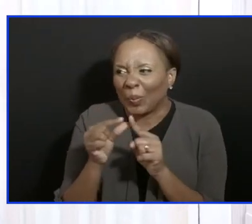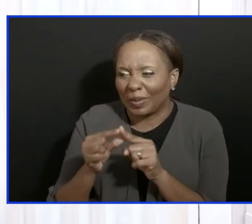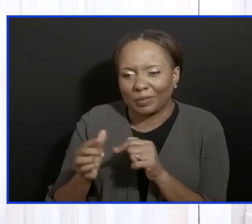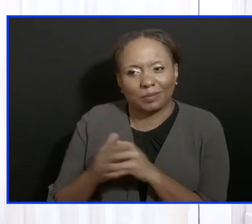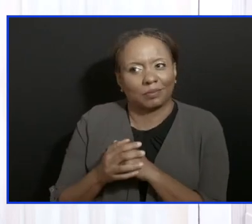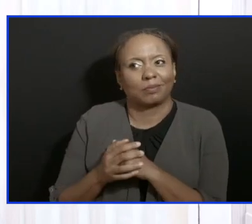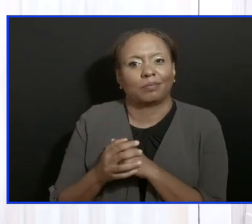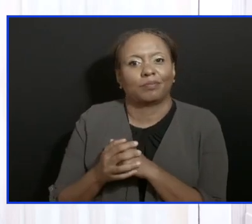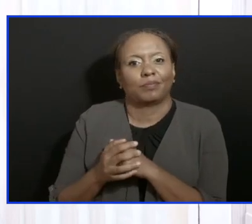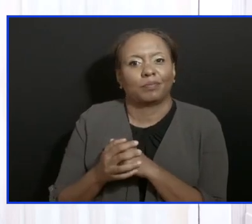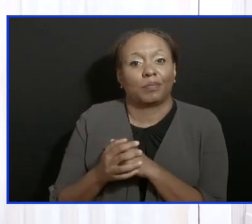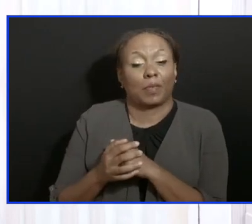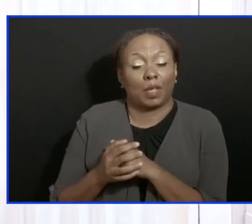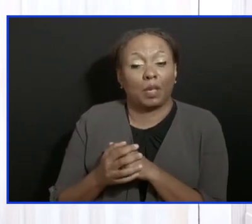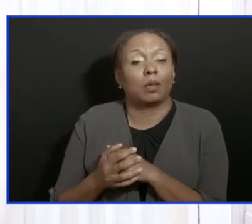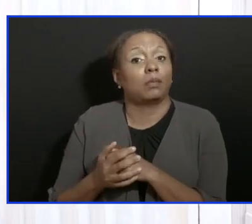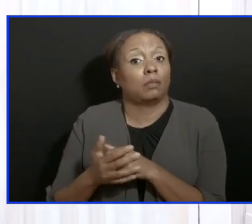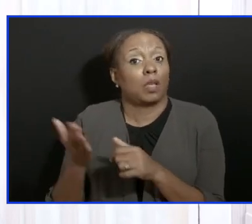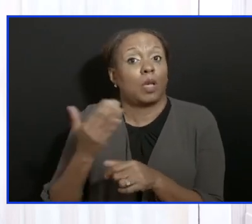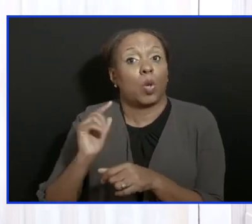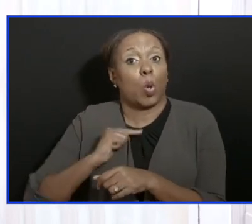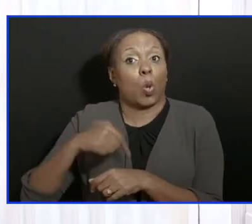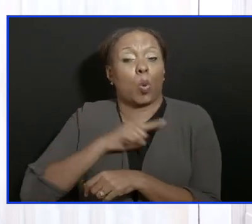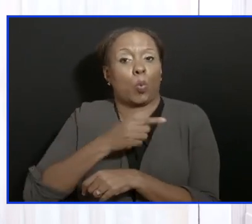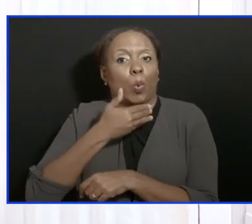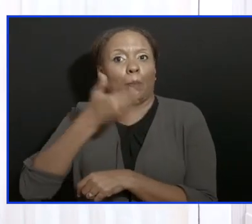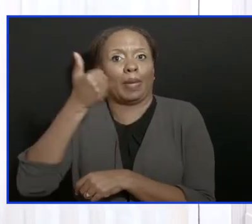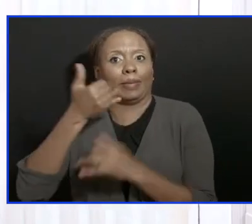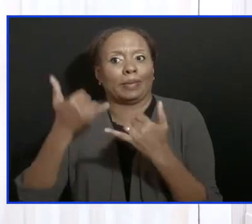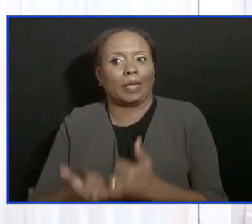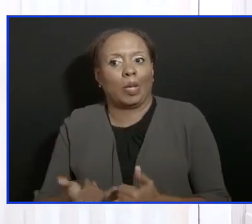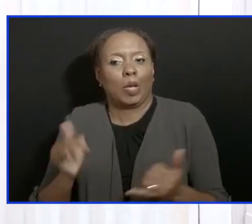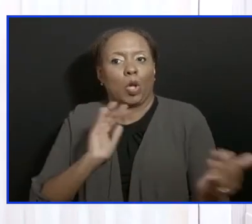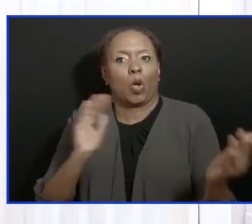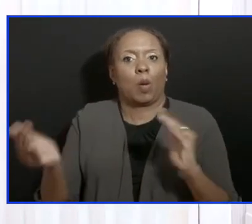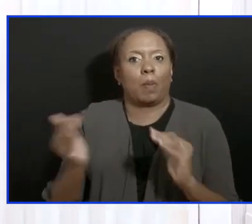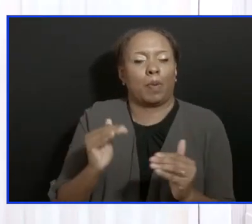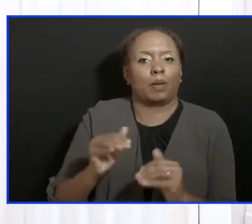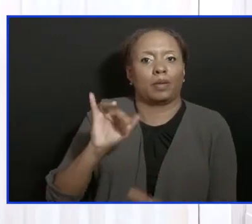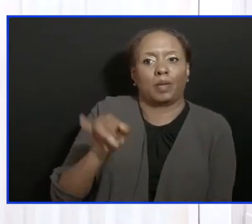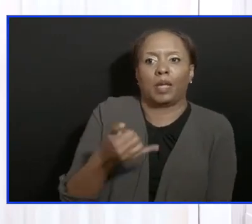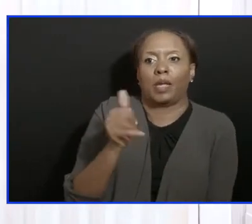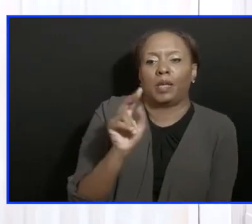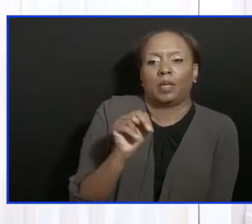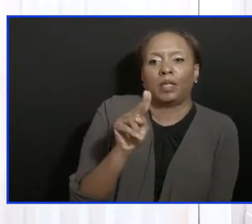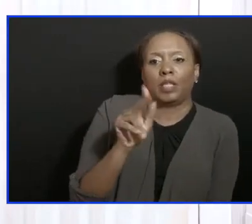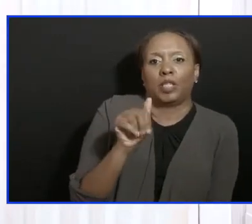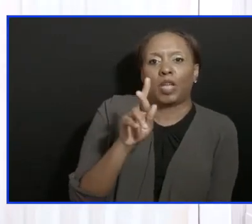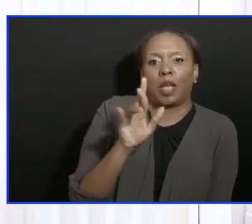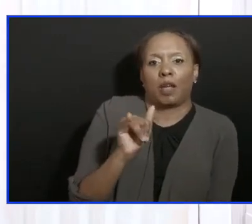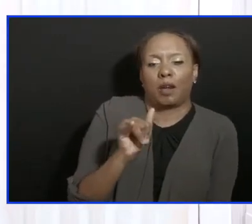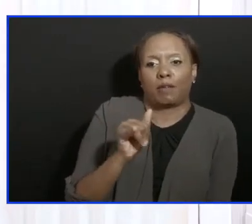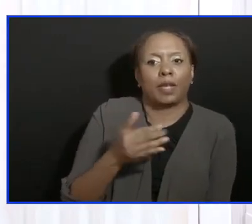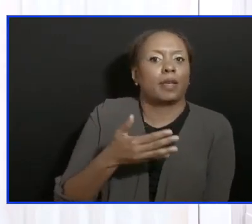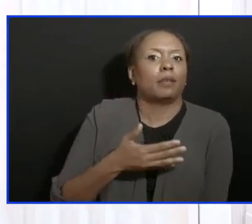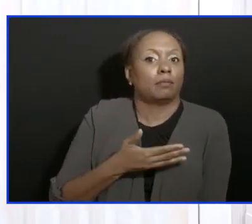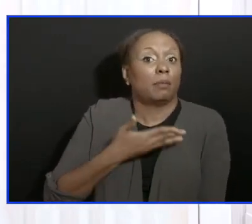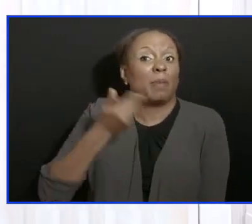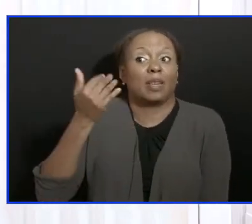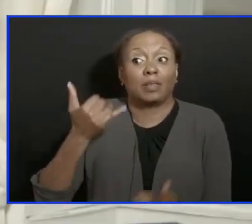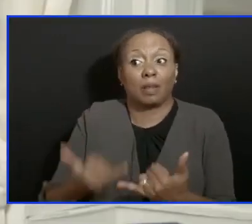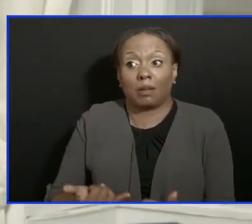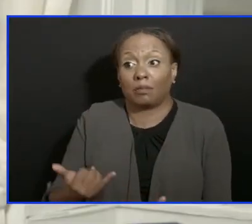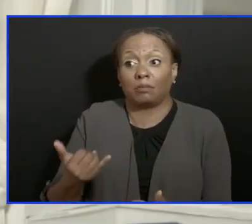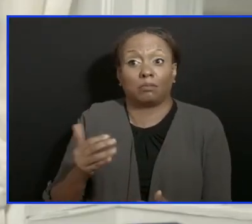chance than when we had zero people vaccinated in January and when we had zero people vaccinated in April last year. Thank you.